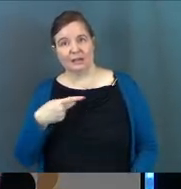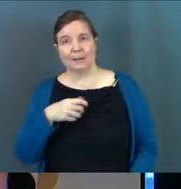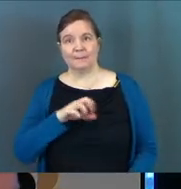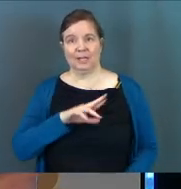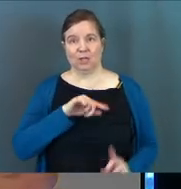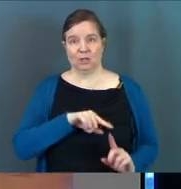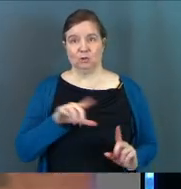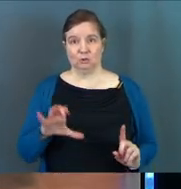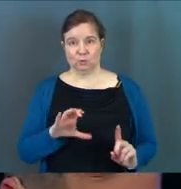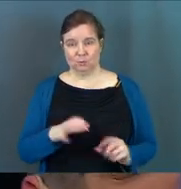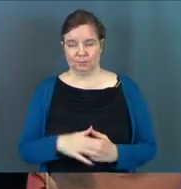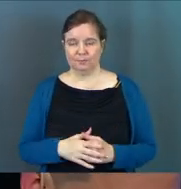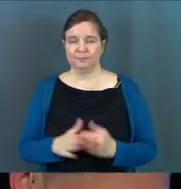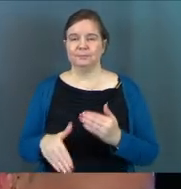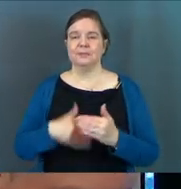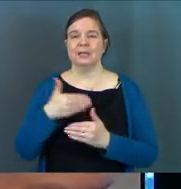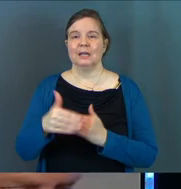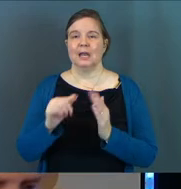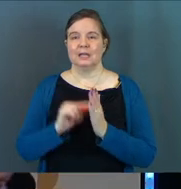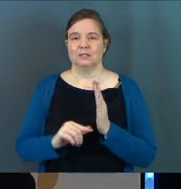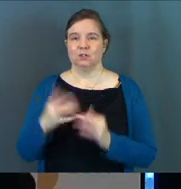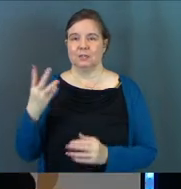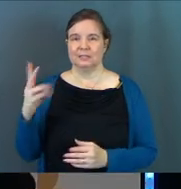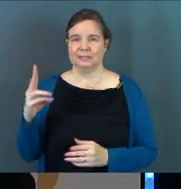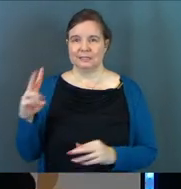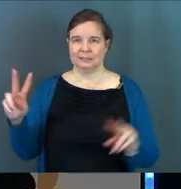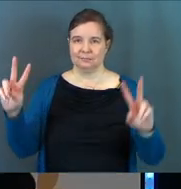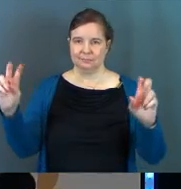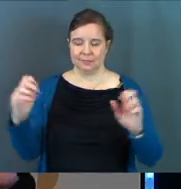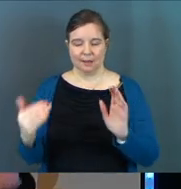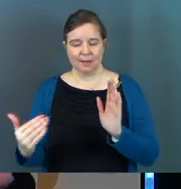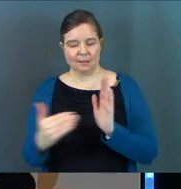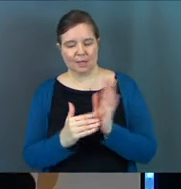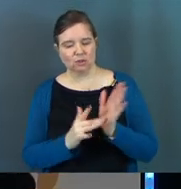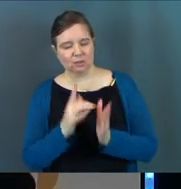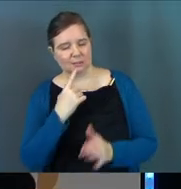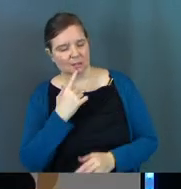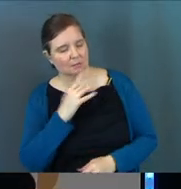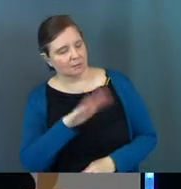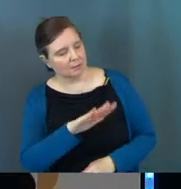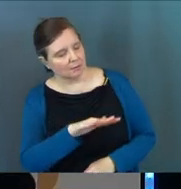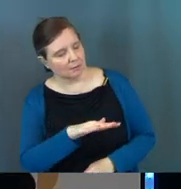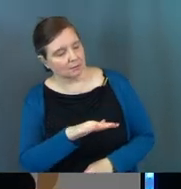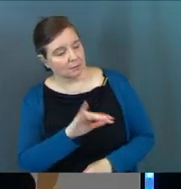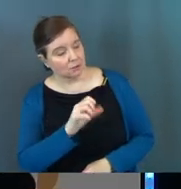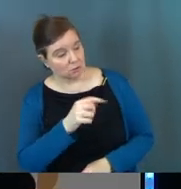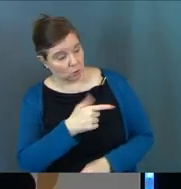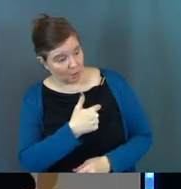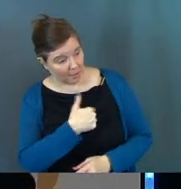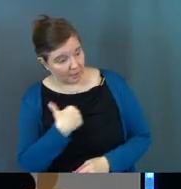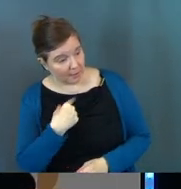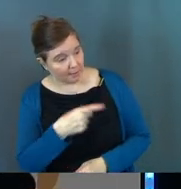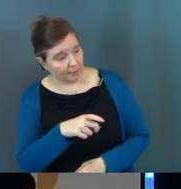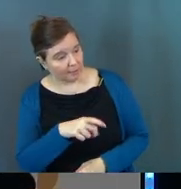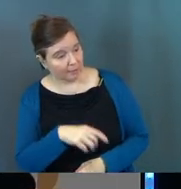Peter to. Next verse, 16. Again, Jesus said, Simon, son of John, do you love me? He